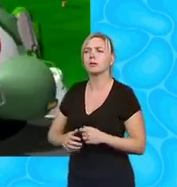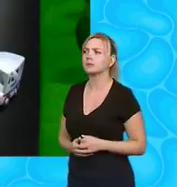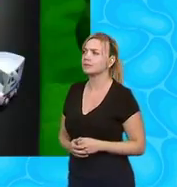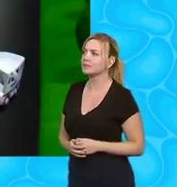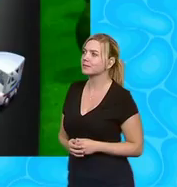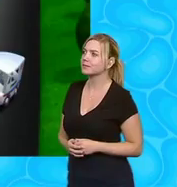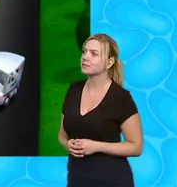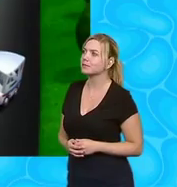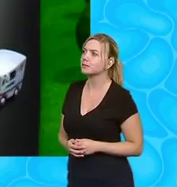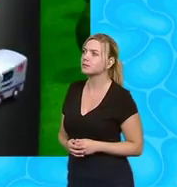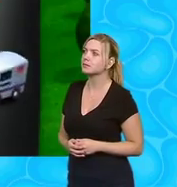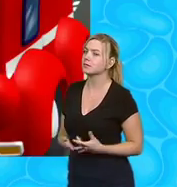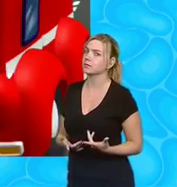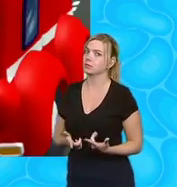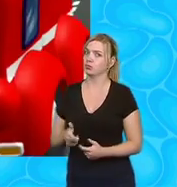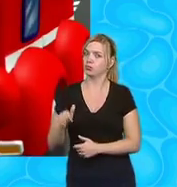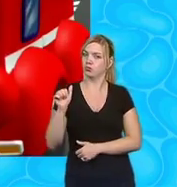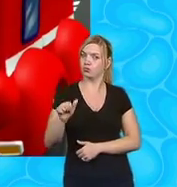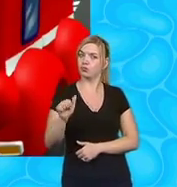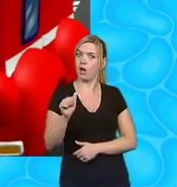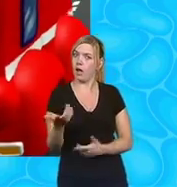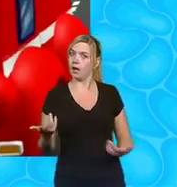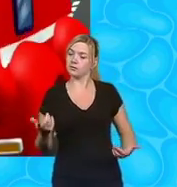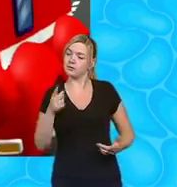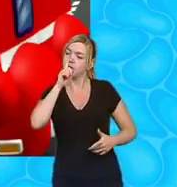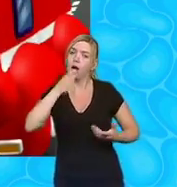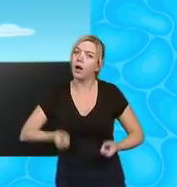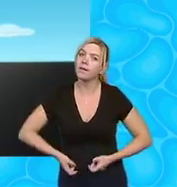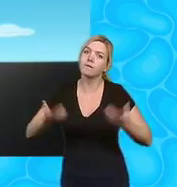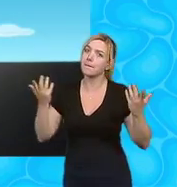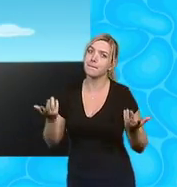on Corby's right we can't give up now